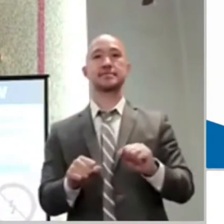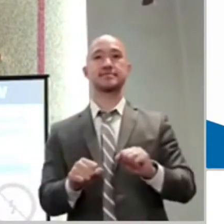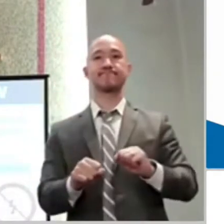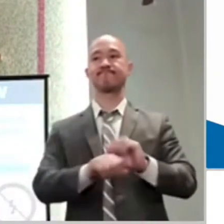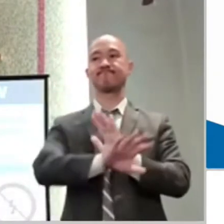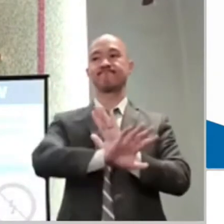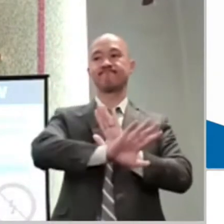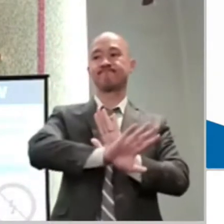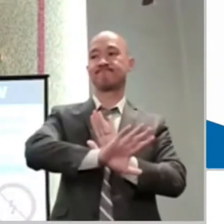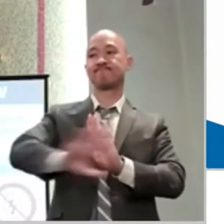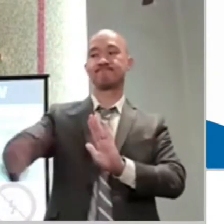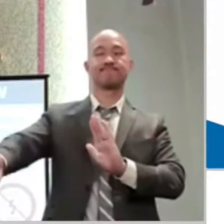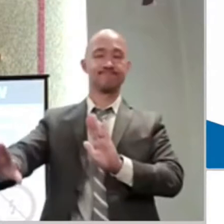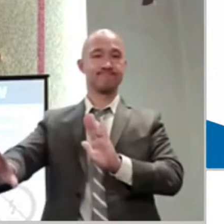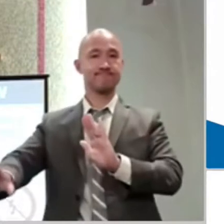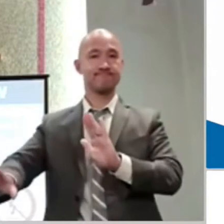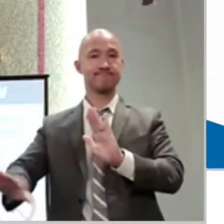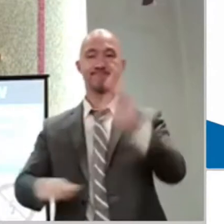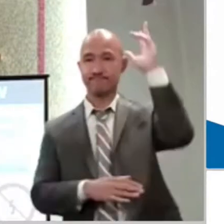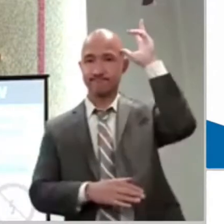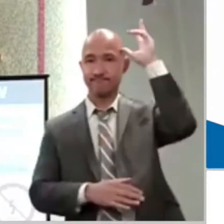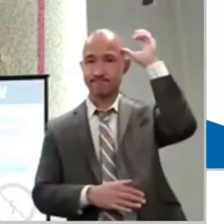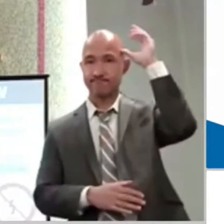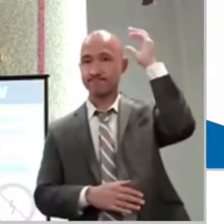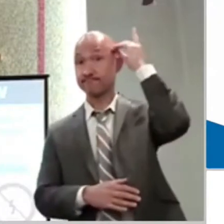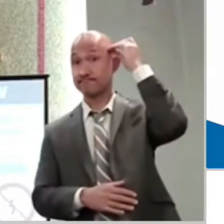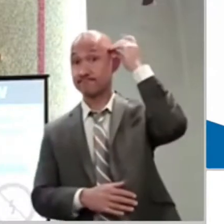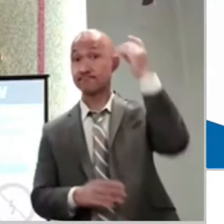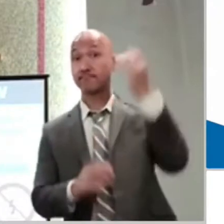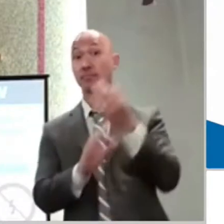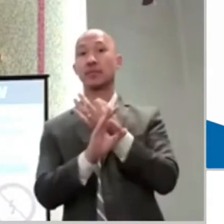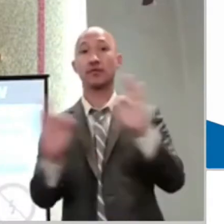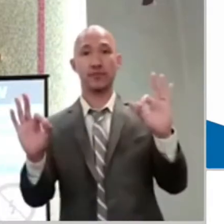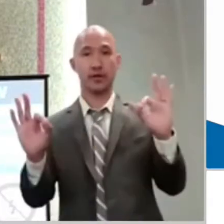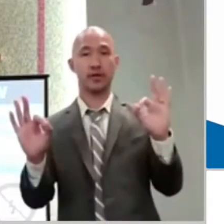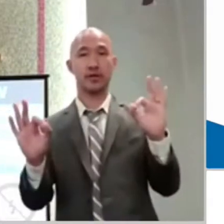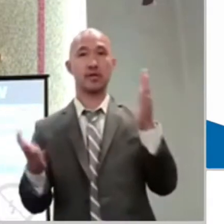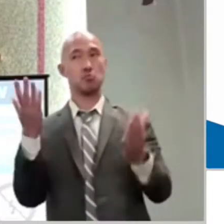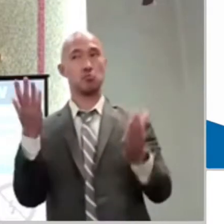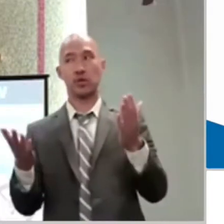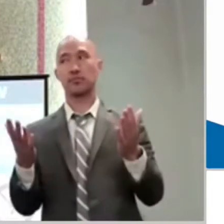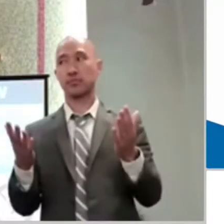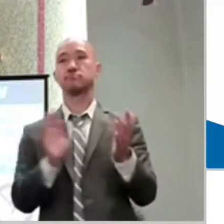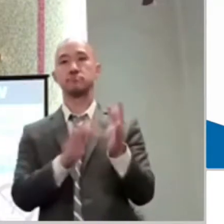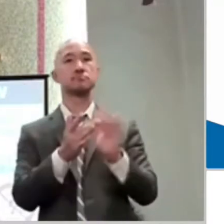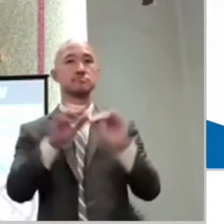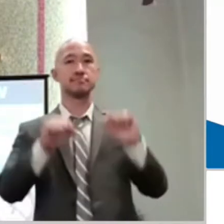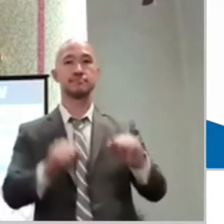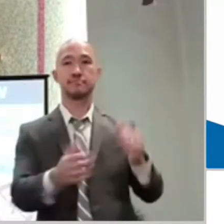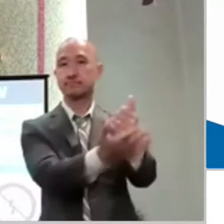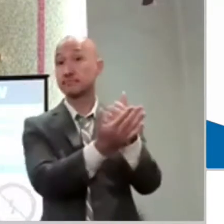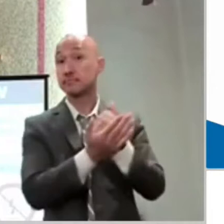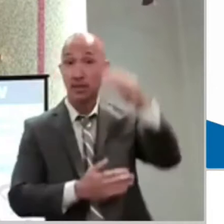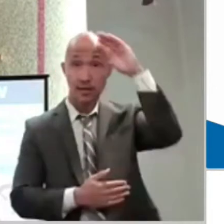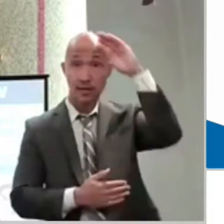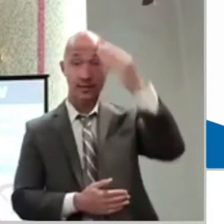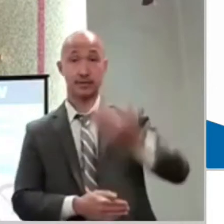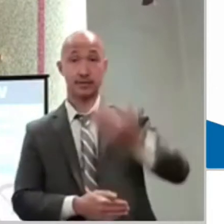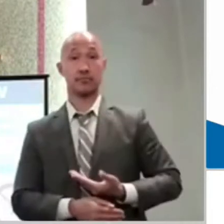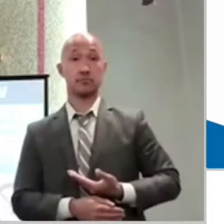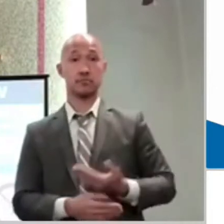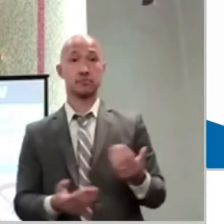I think I can get my boy finally healed after so many years. So he brings him.